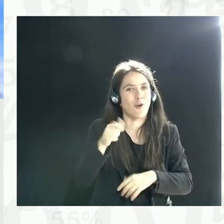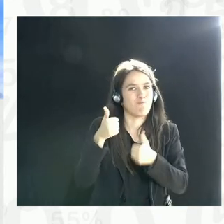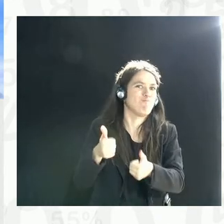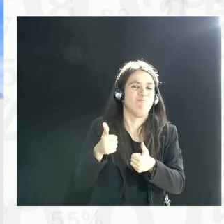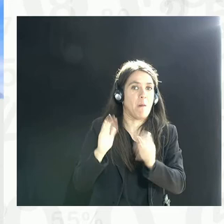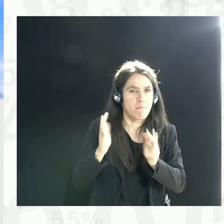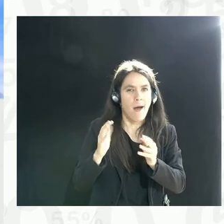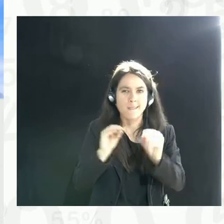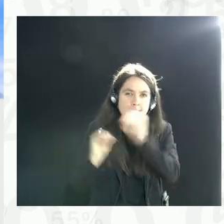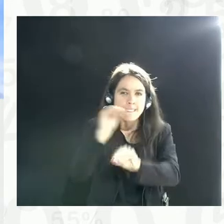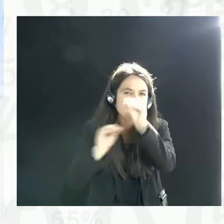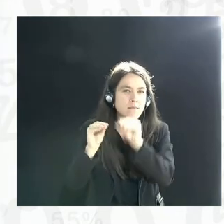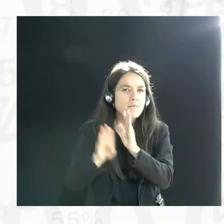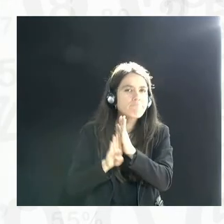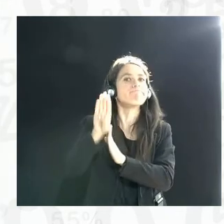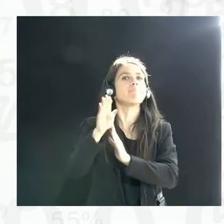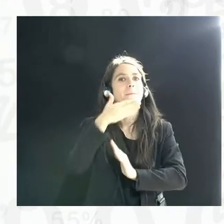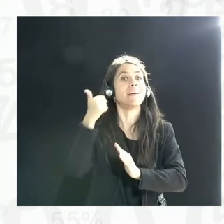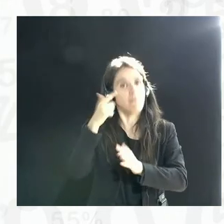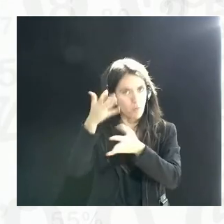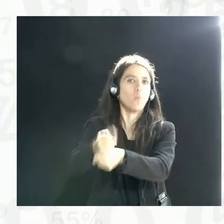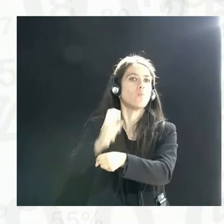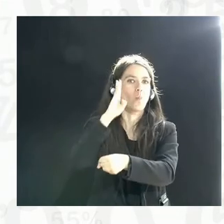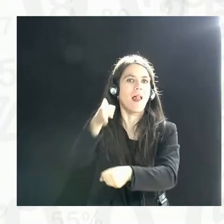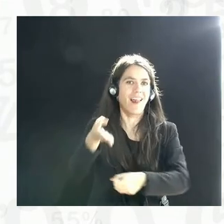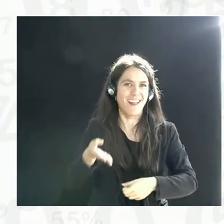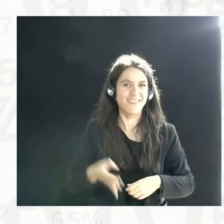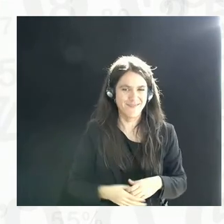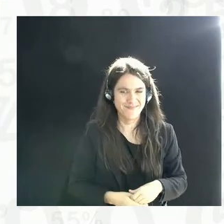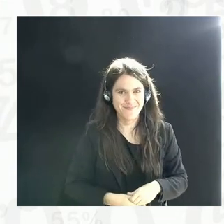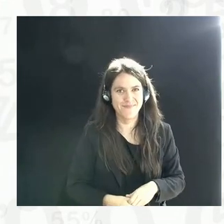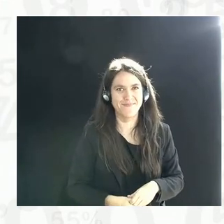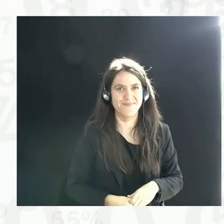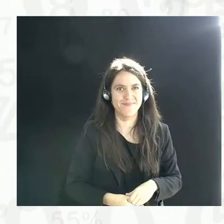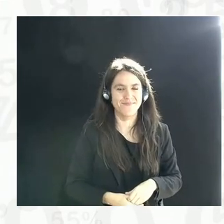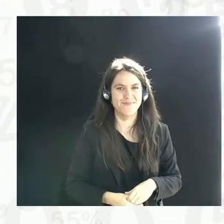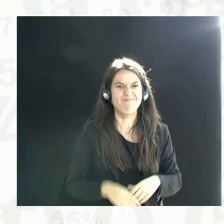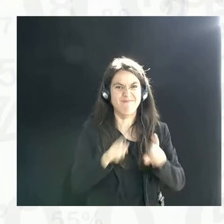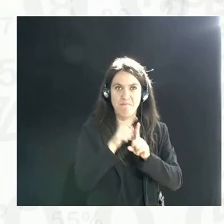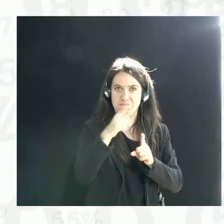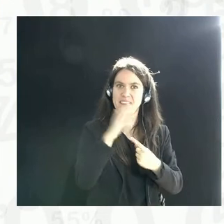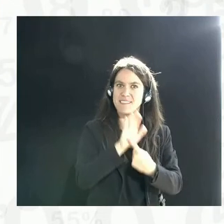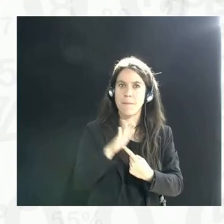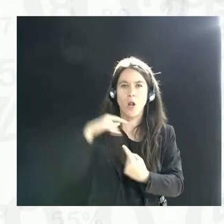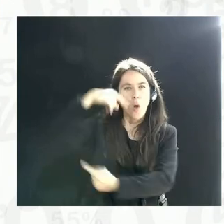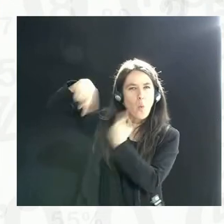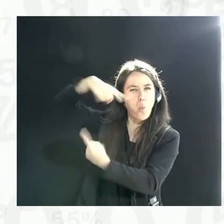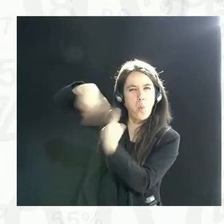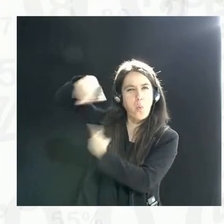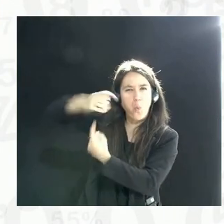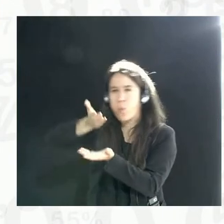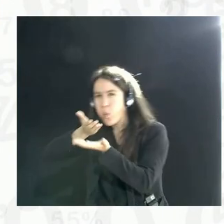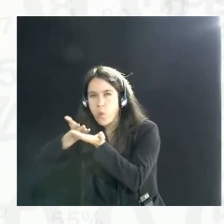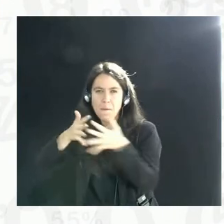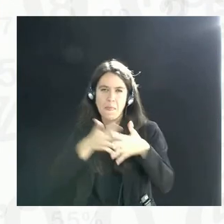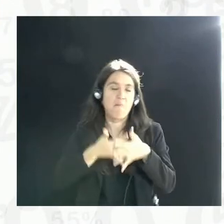Well, that's something to keep in mind, along with that hurricane example of yours, which is quite striking. And you